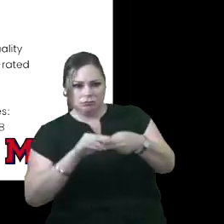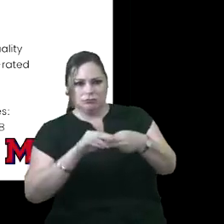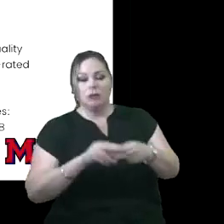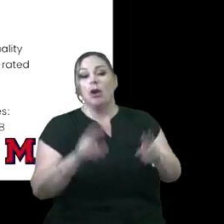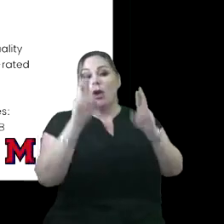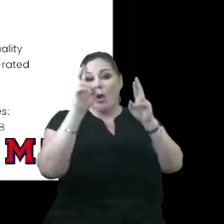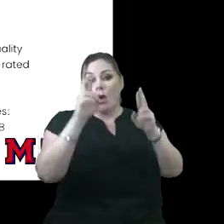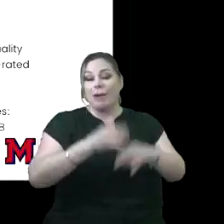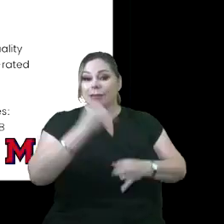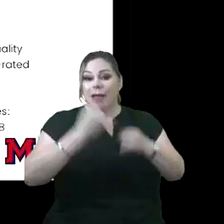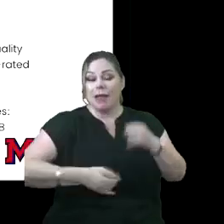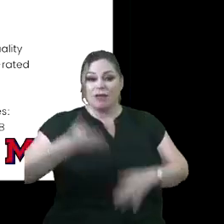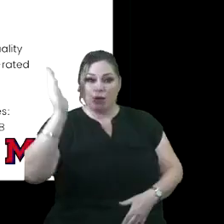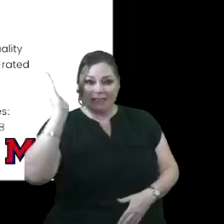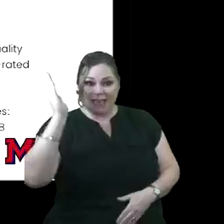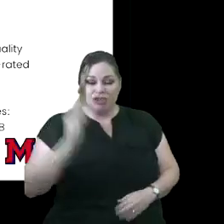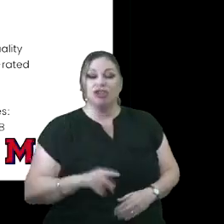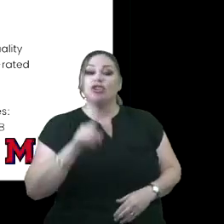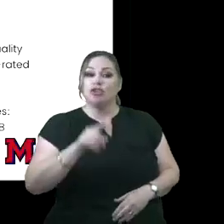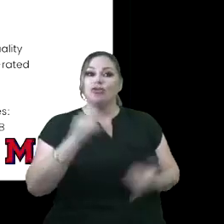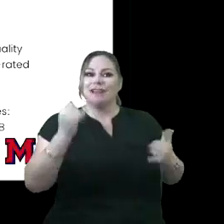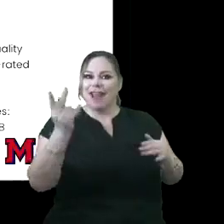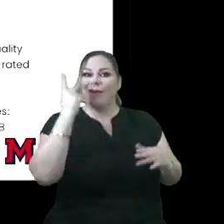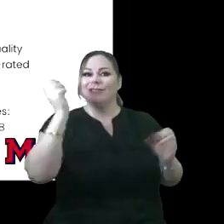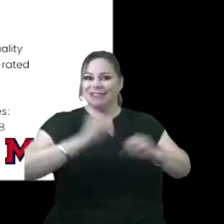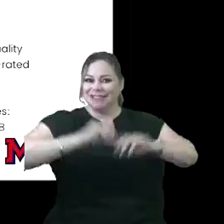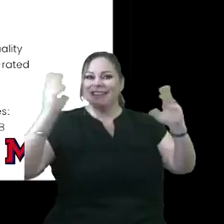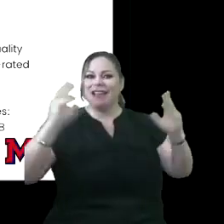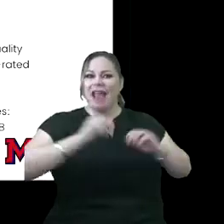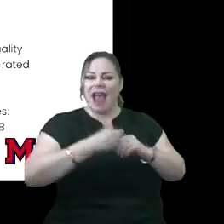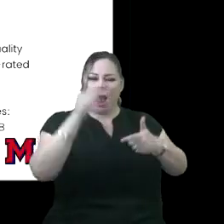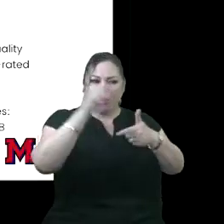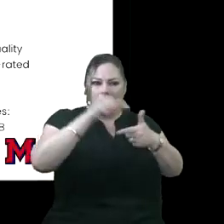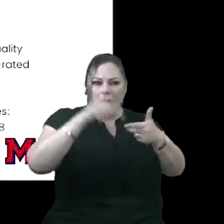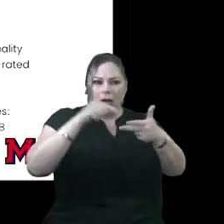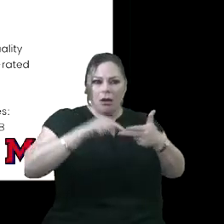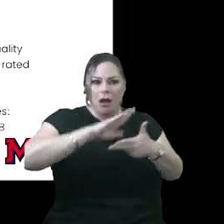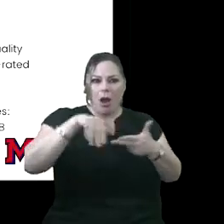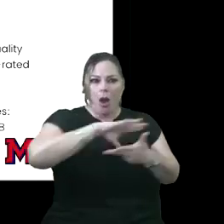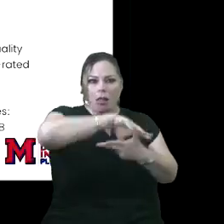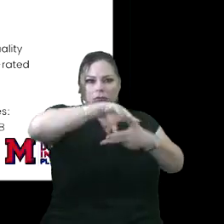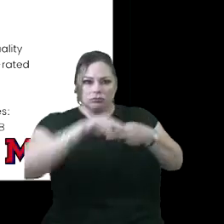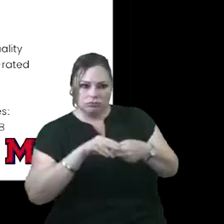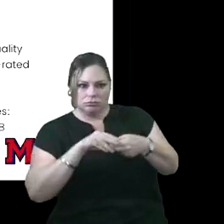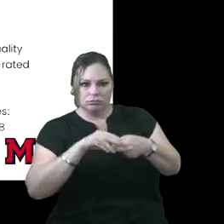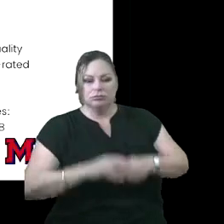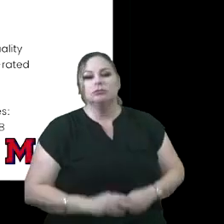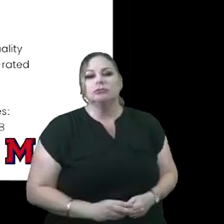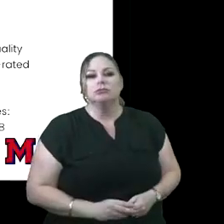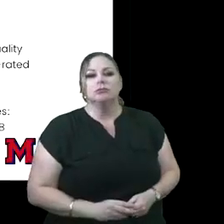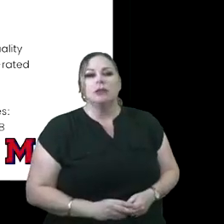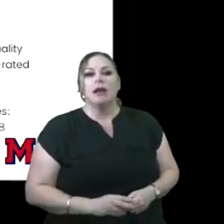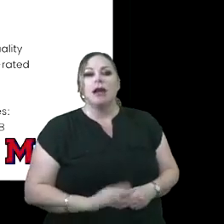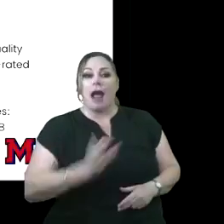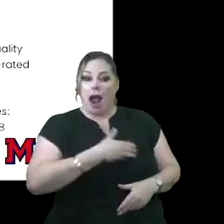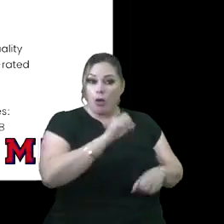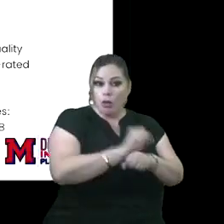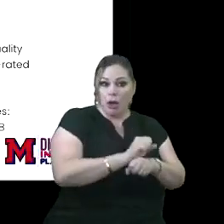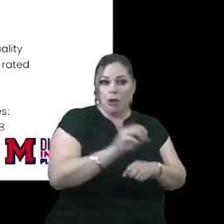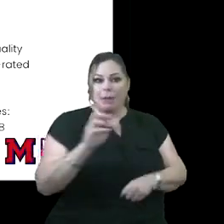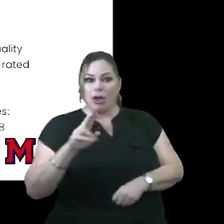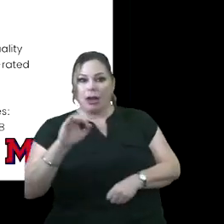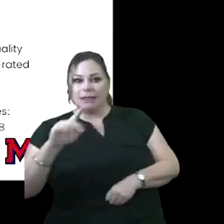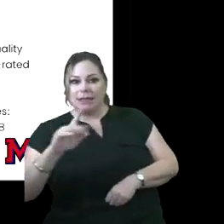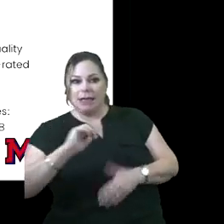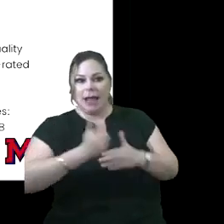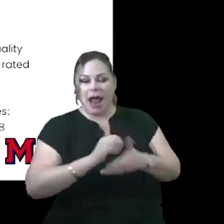that at the end of the presentation, you will see the interconnectedness of the work that we're doing here and Maine ISD and how it will